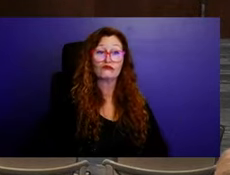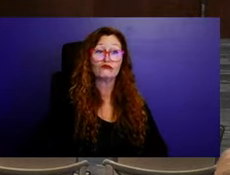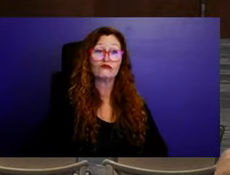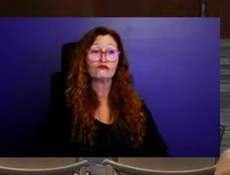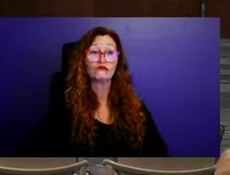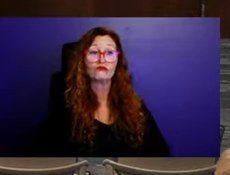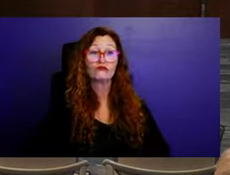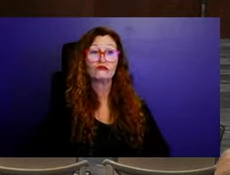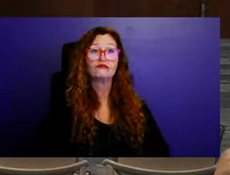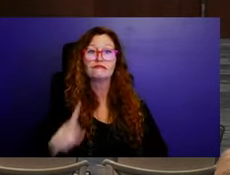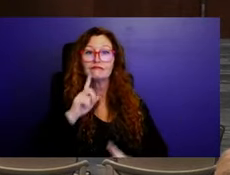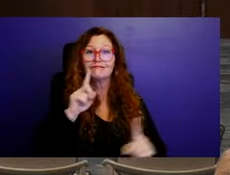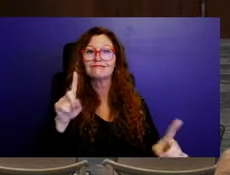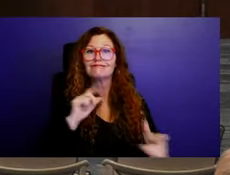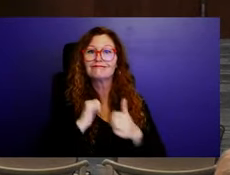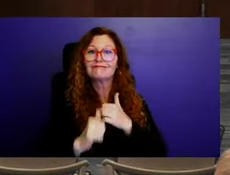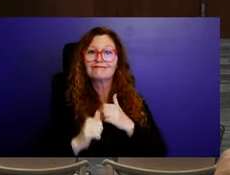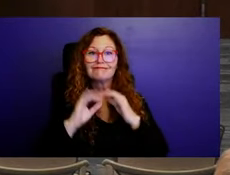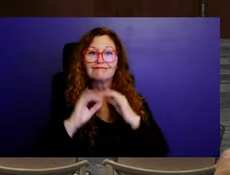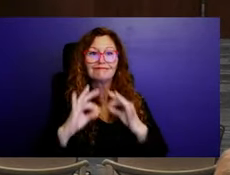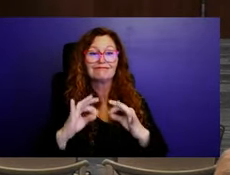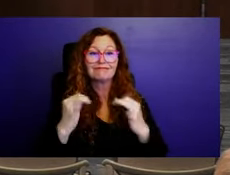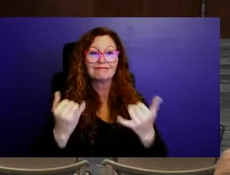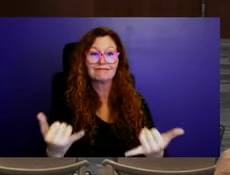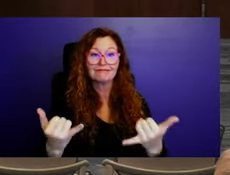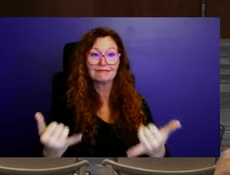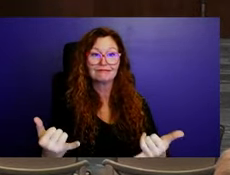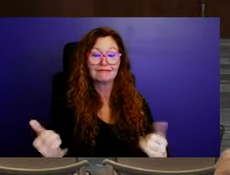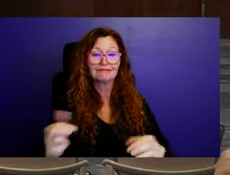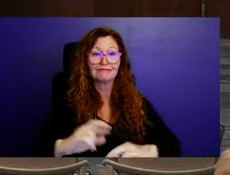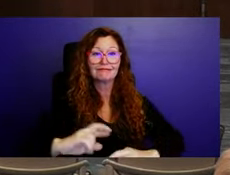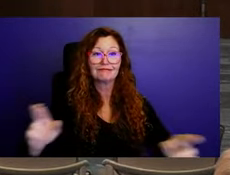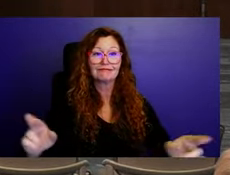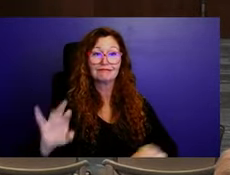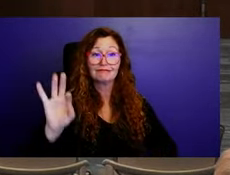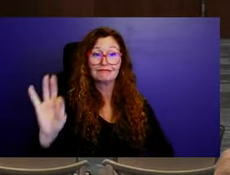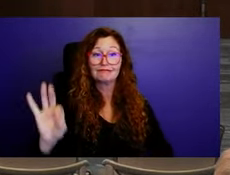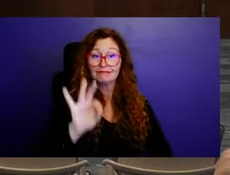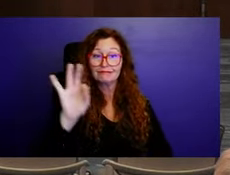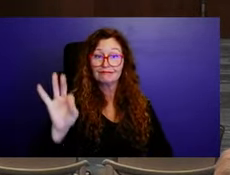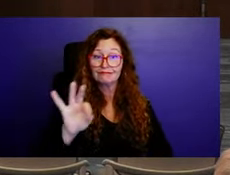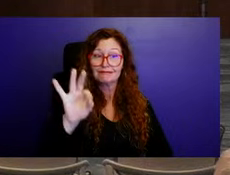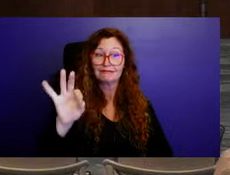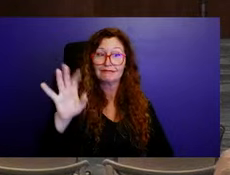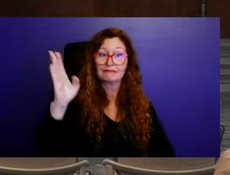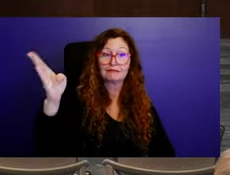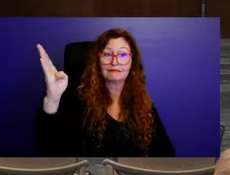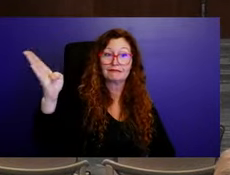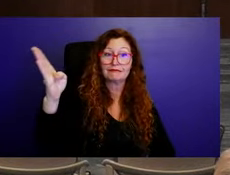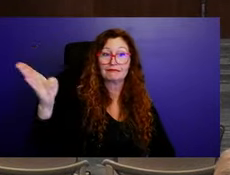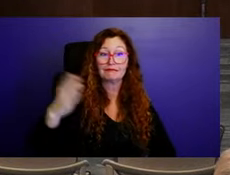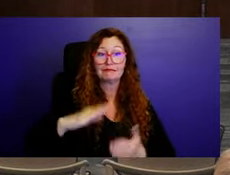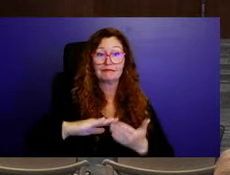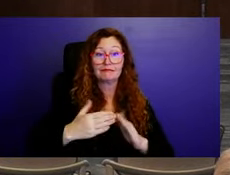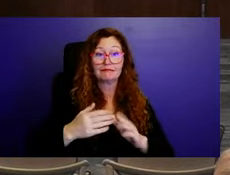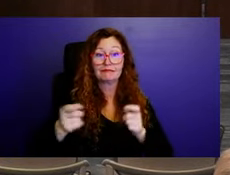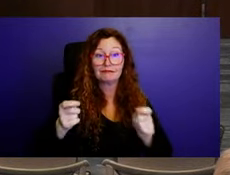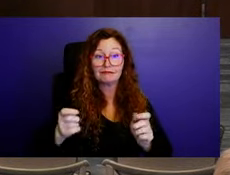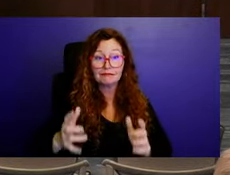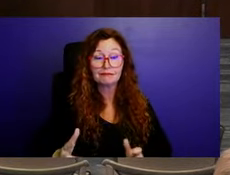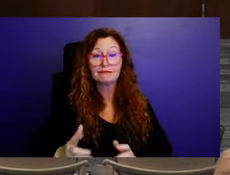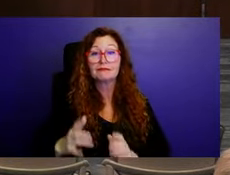passes unanimously. We're now turning to section 9. is a presentation by the planning zoning and economic development